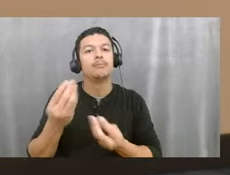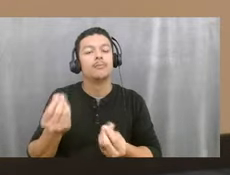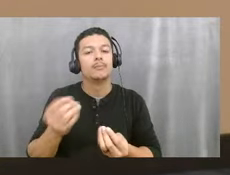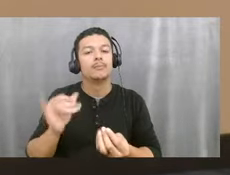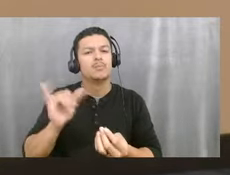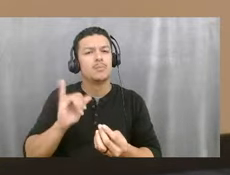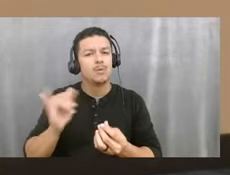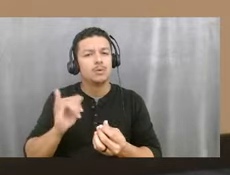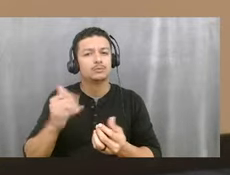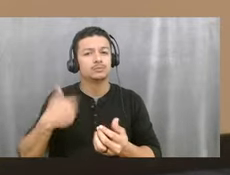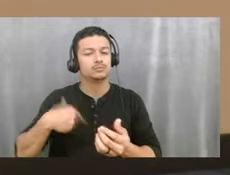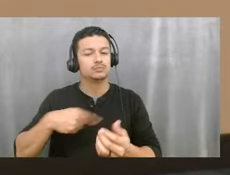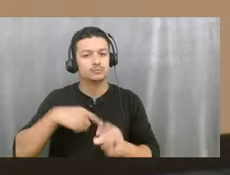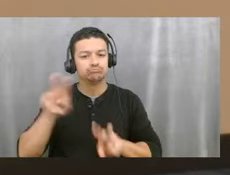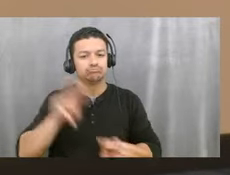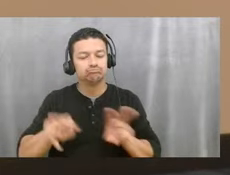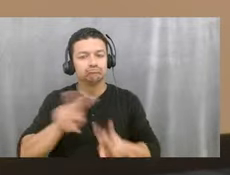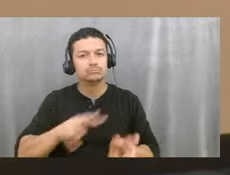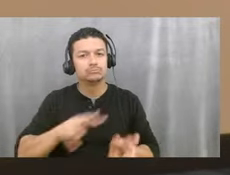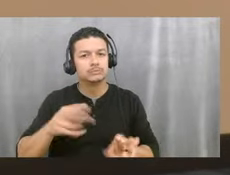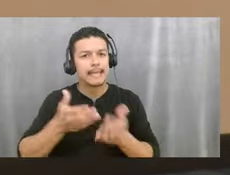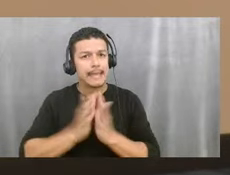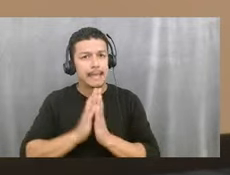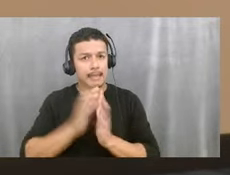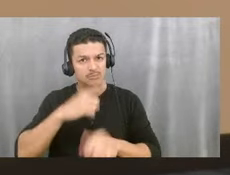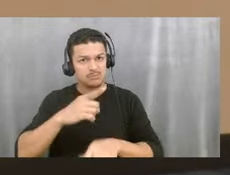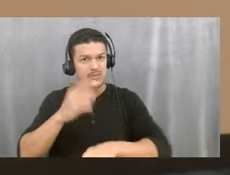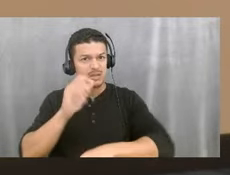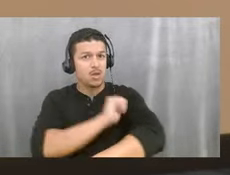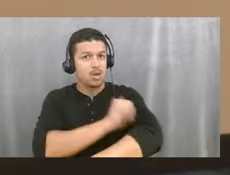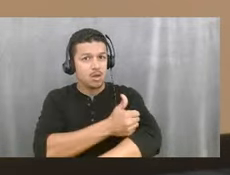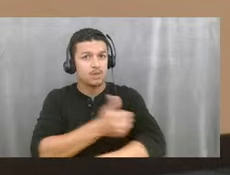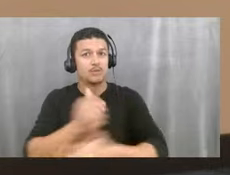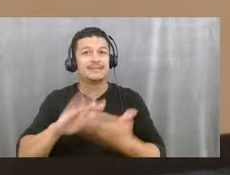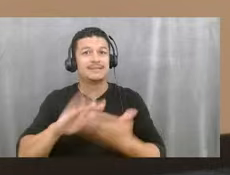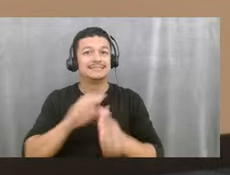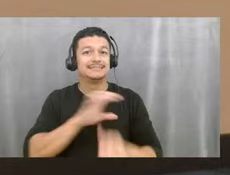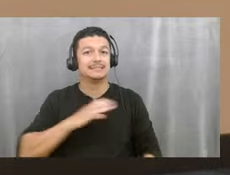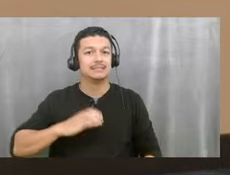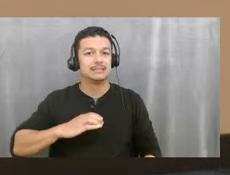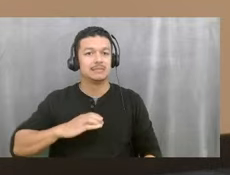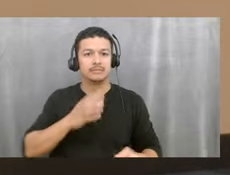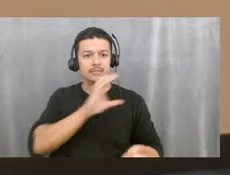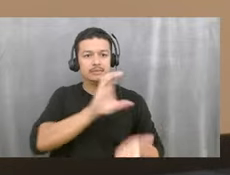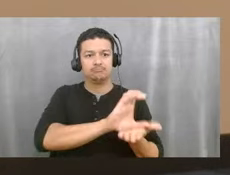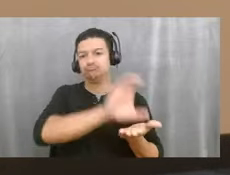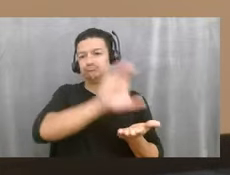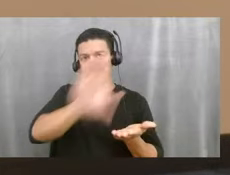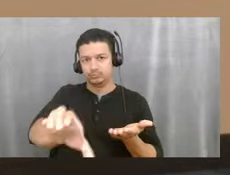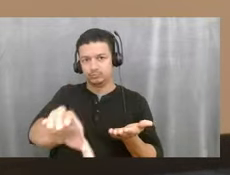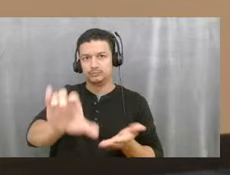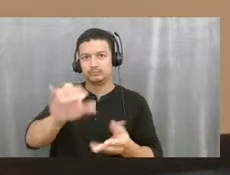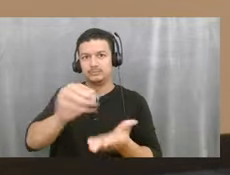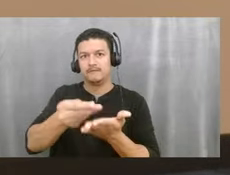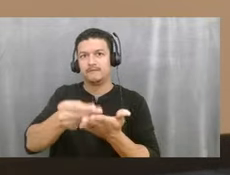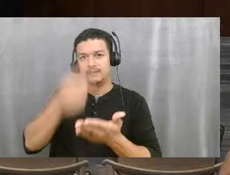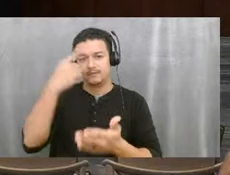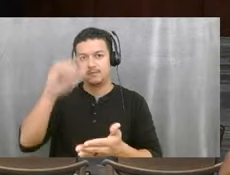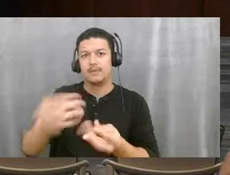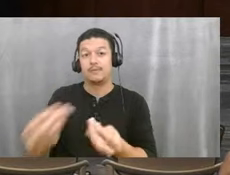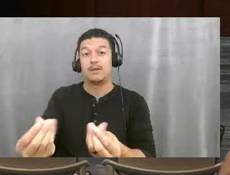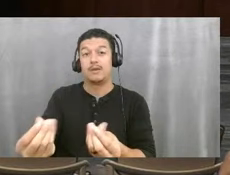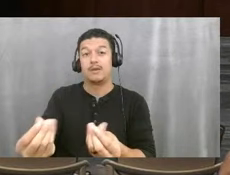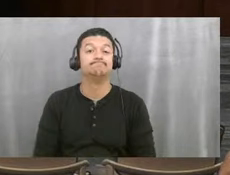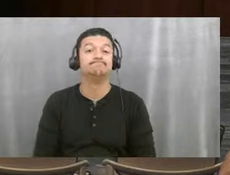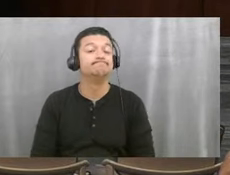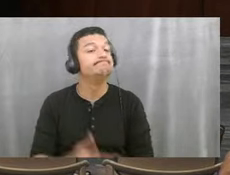the monitoring and asking authorization for city commission to realize these funds toward the rehabilitation of this property. All right. Thank